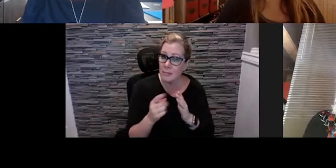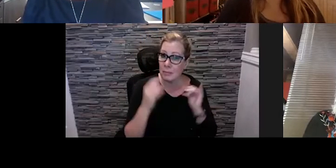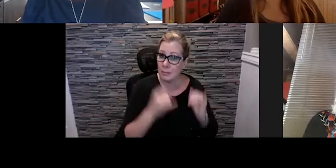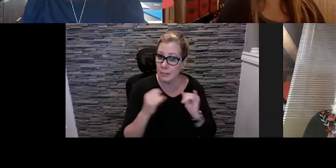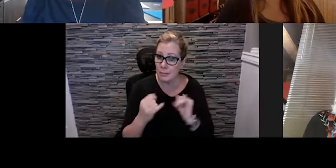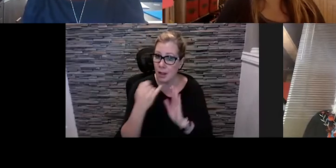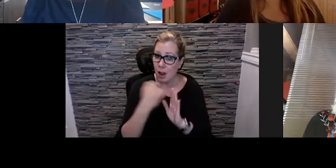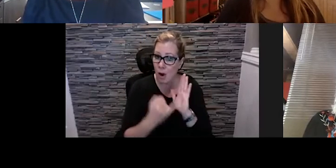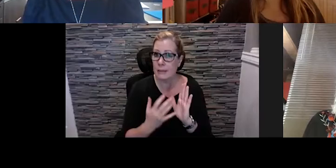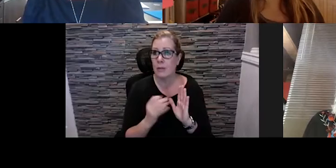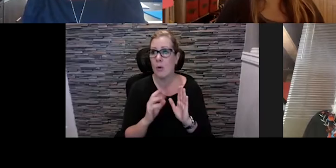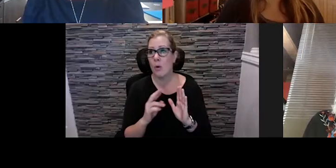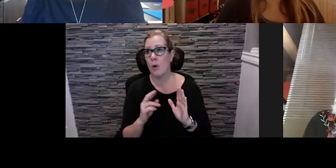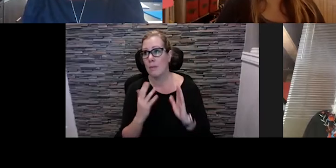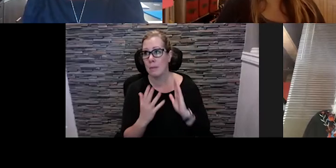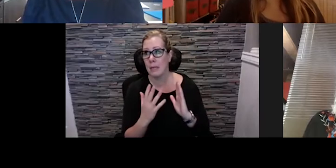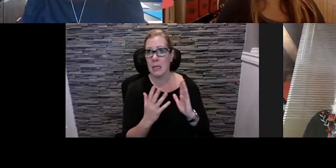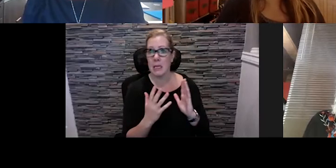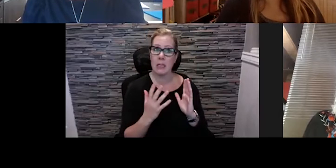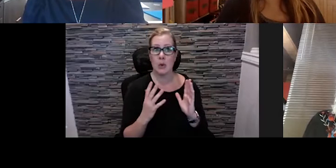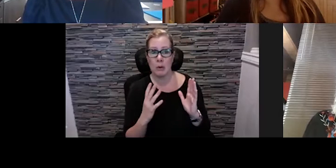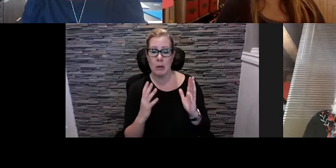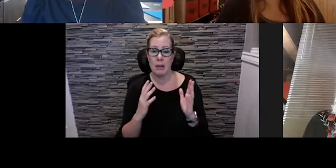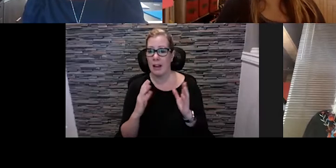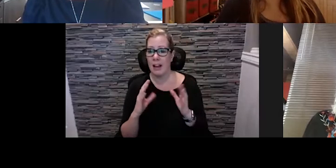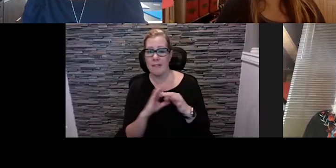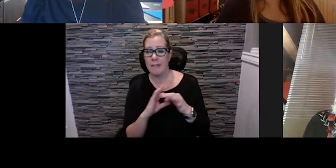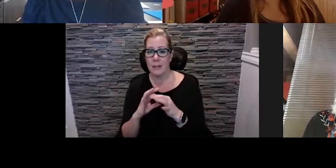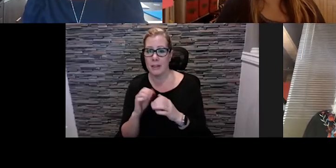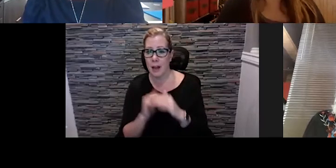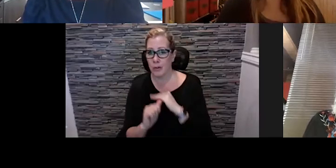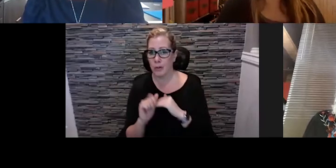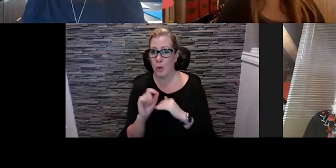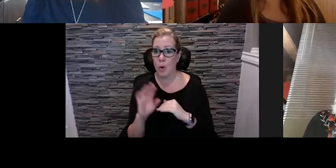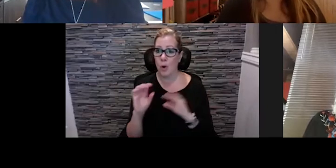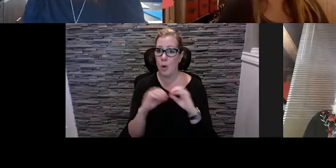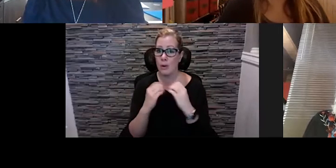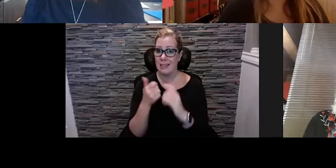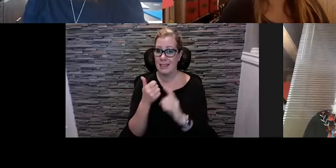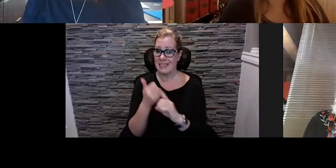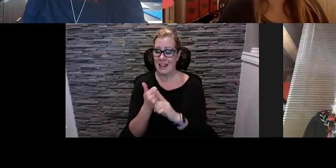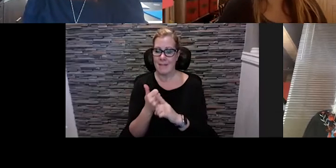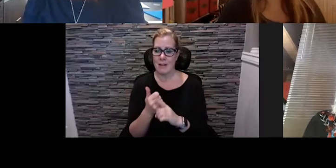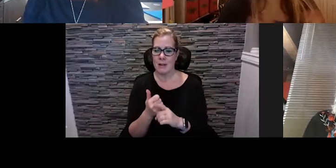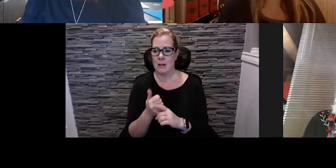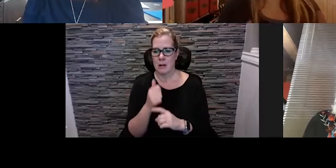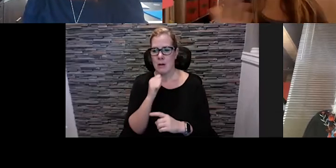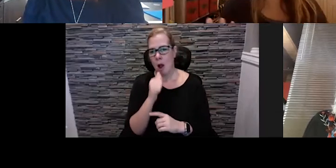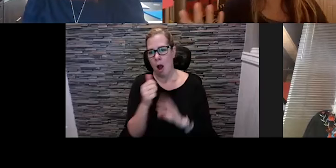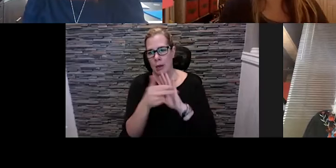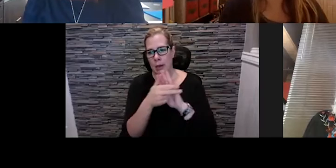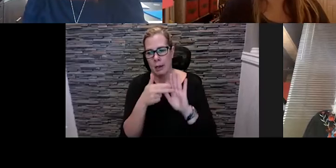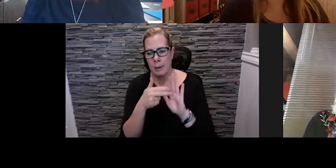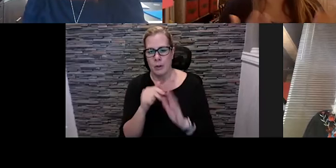maybe affiliated or organizations that are not considered not for profit. You're